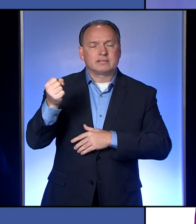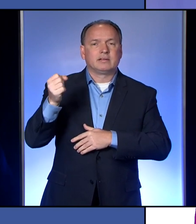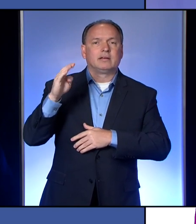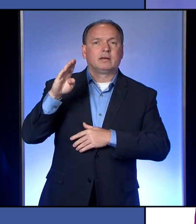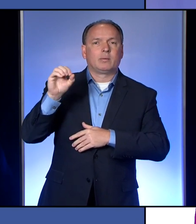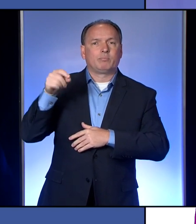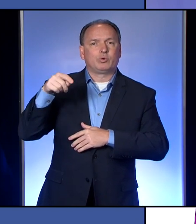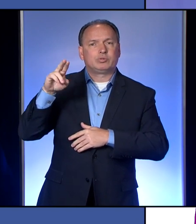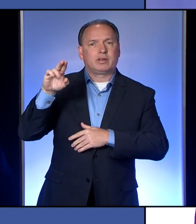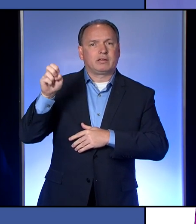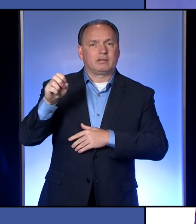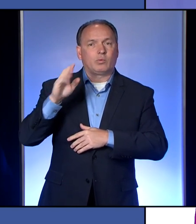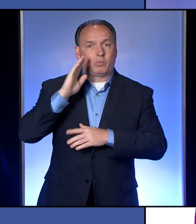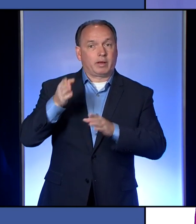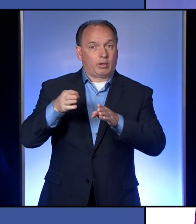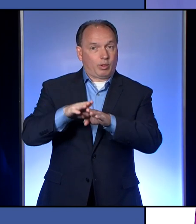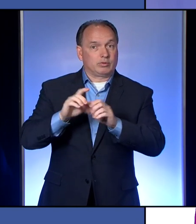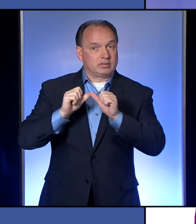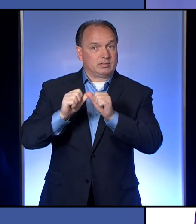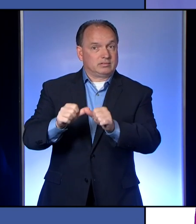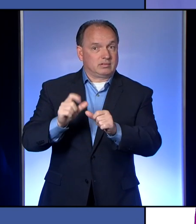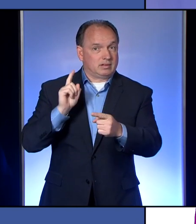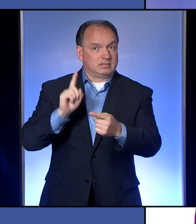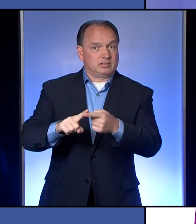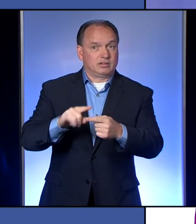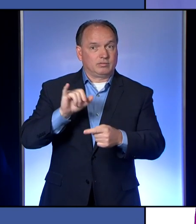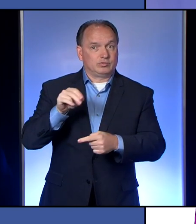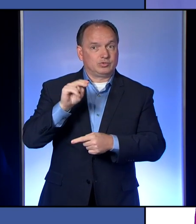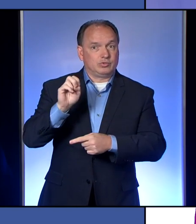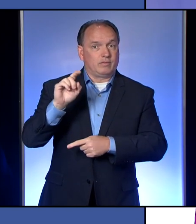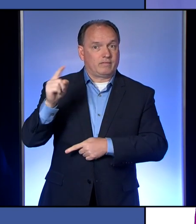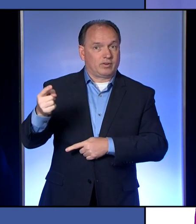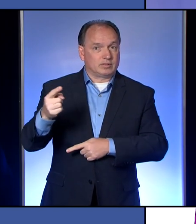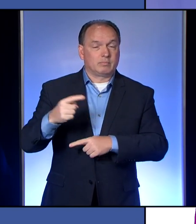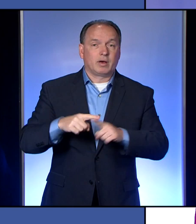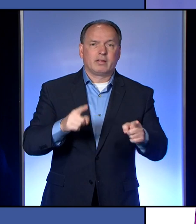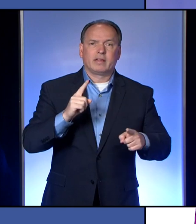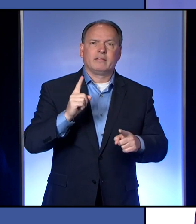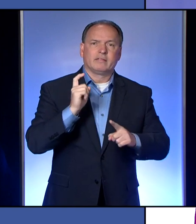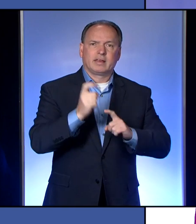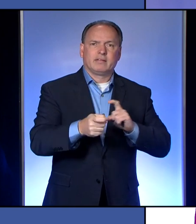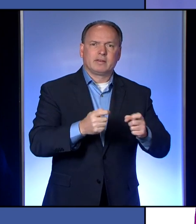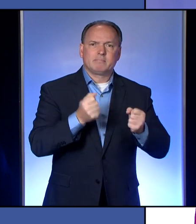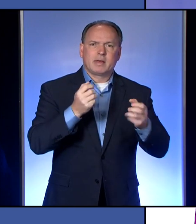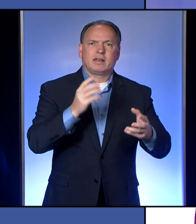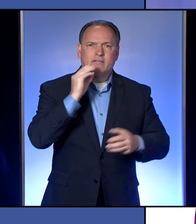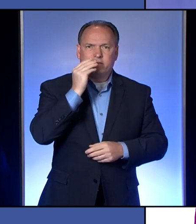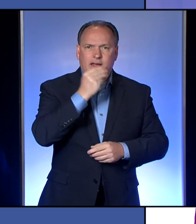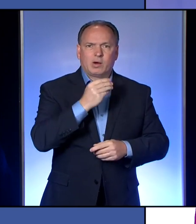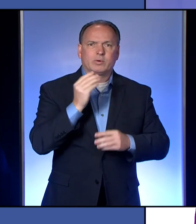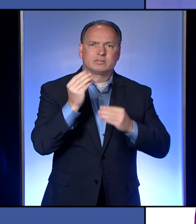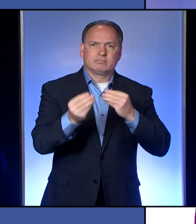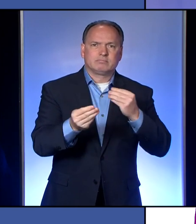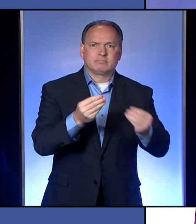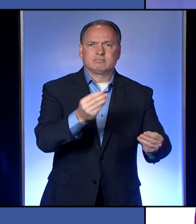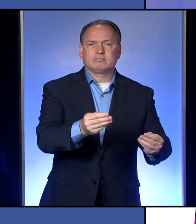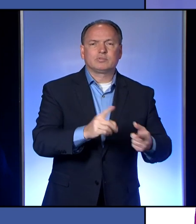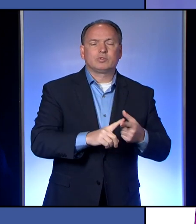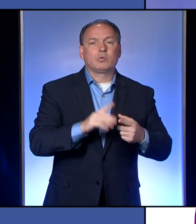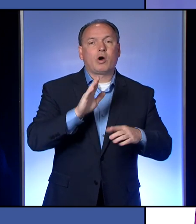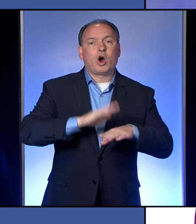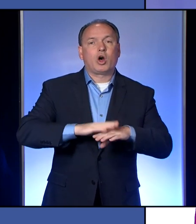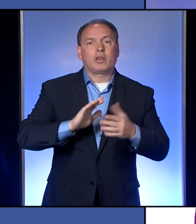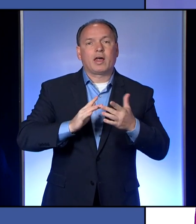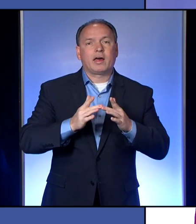closed through June 1st, but they have provided countless deliveries to the doorsteps of Erie residents through their online ordering